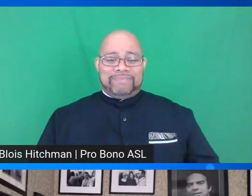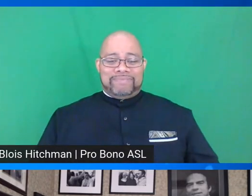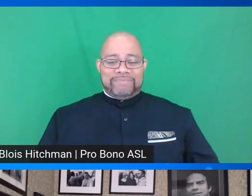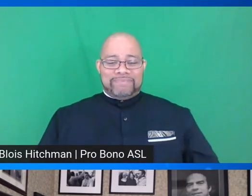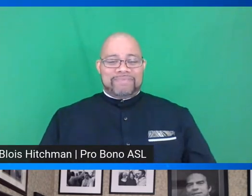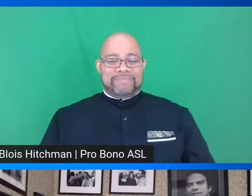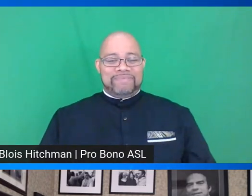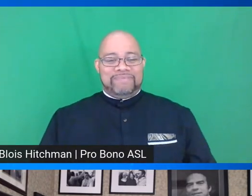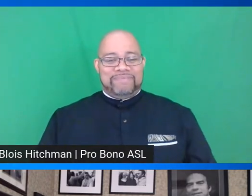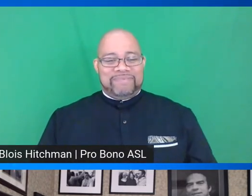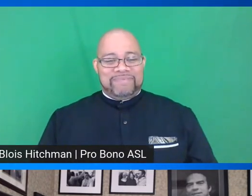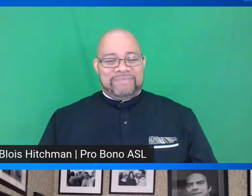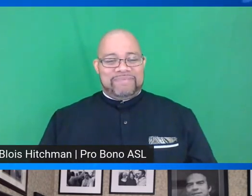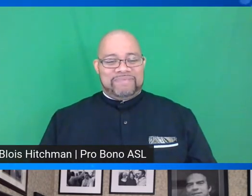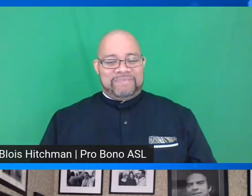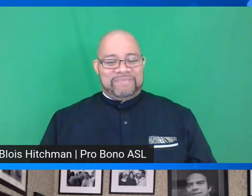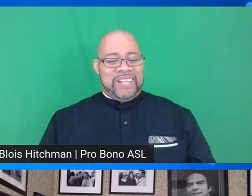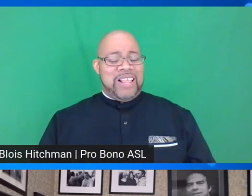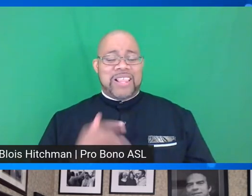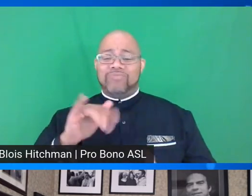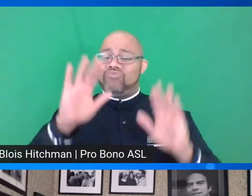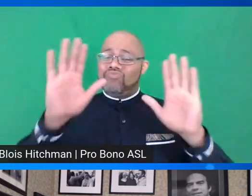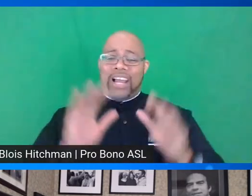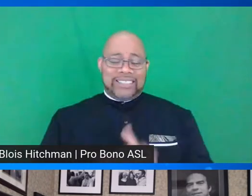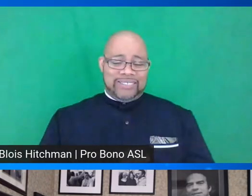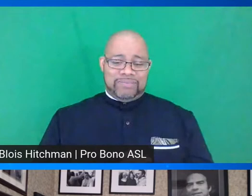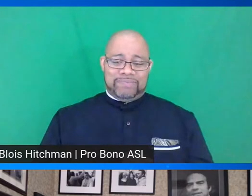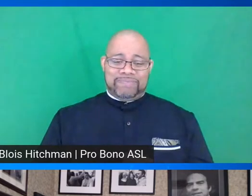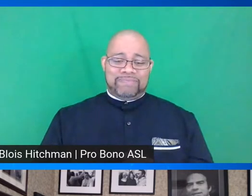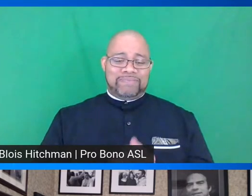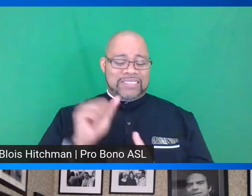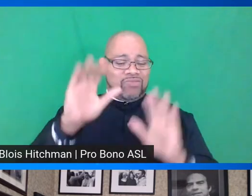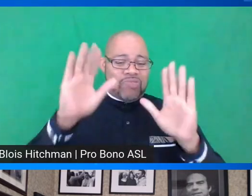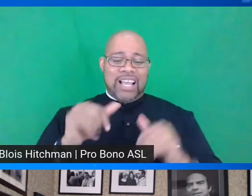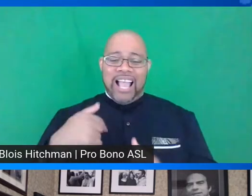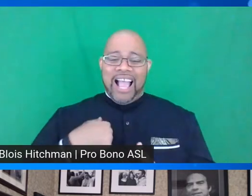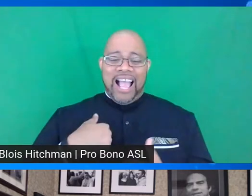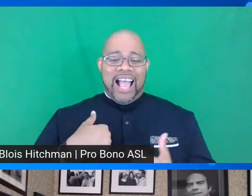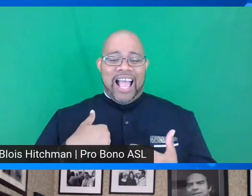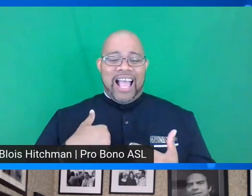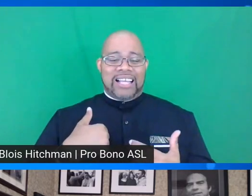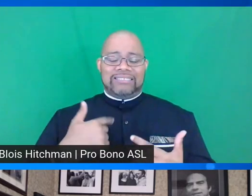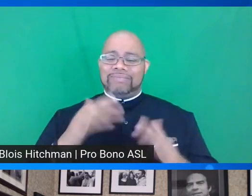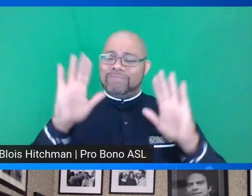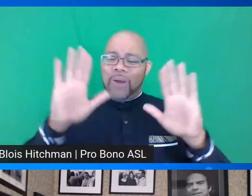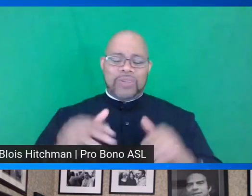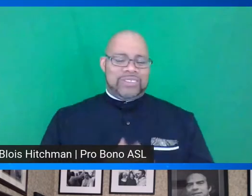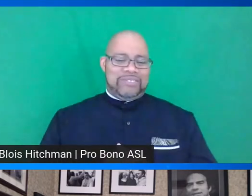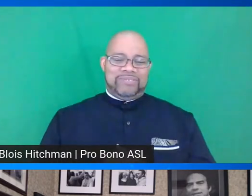wasn't that great it was very great very great I got a new word very great